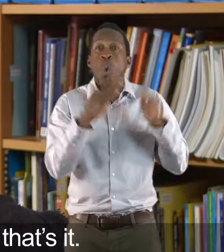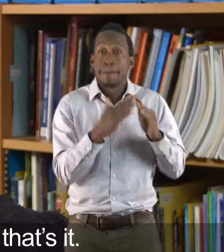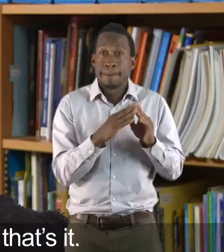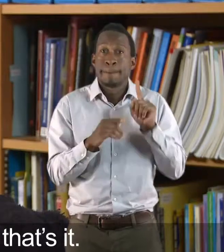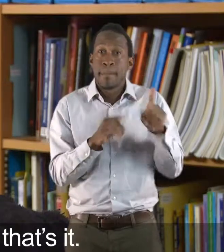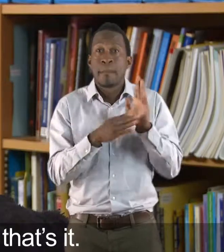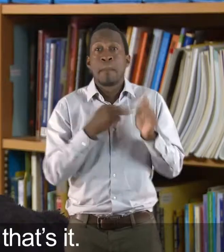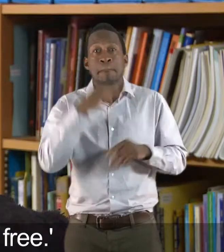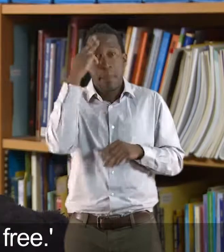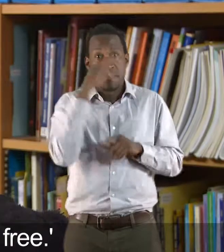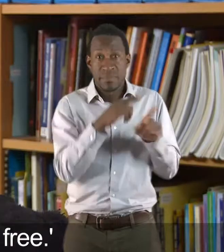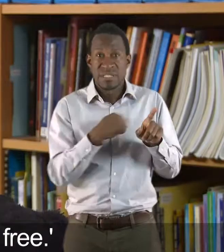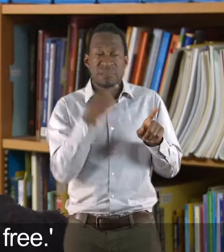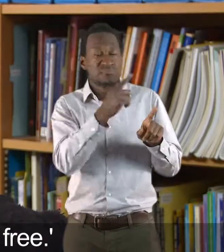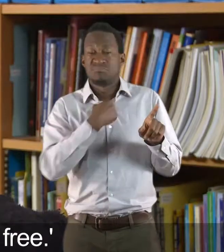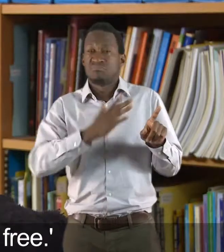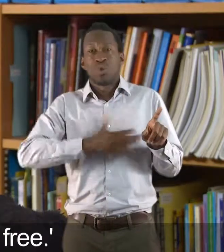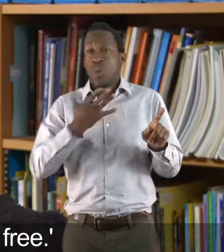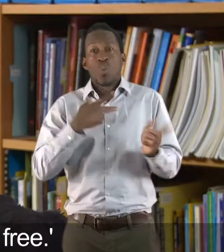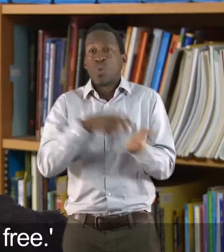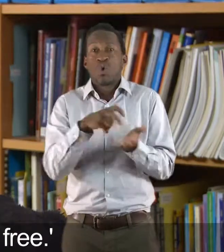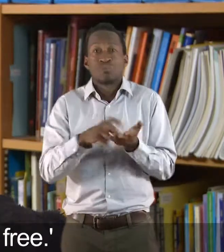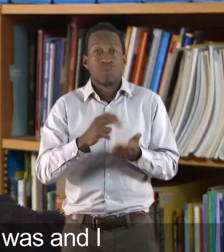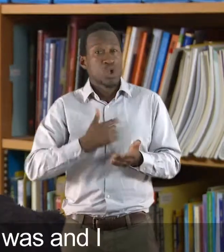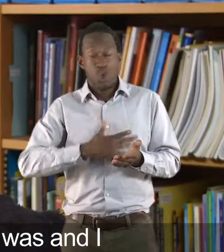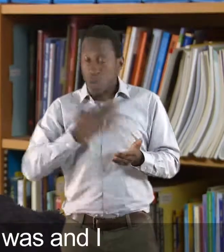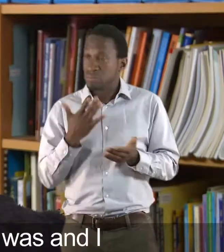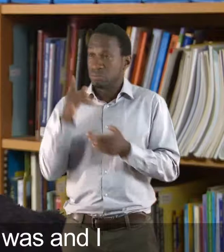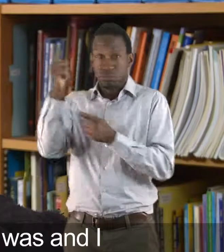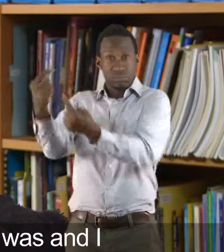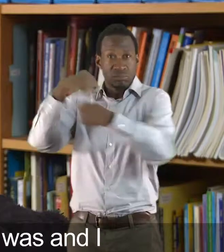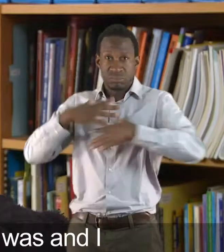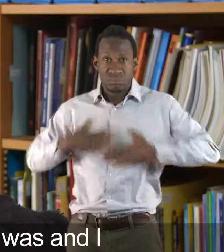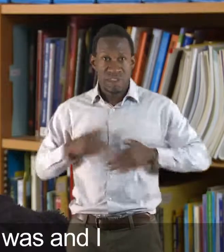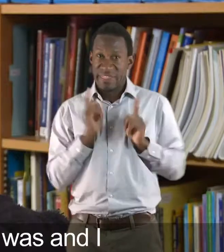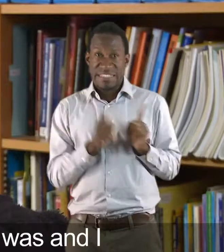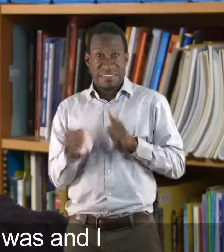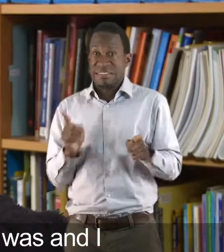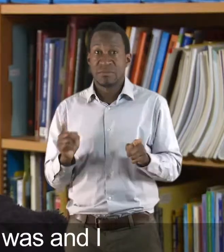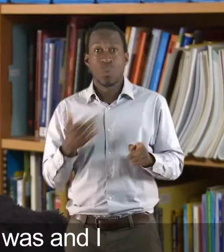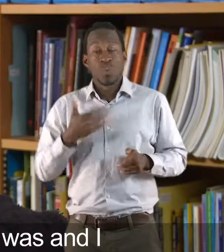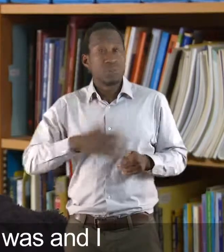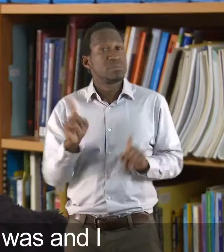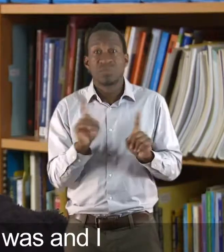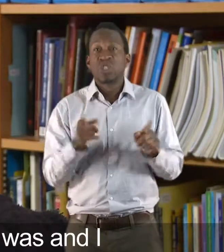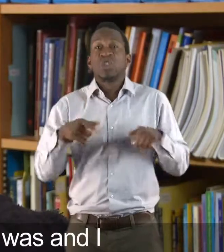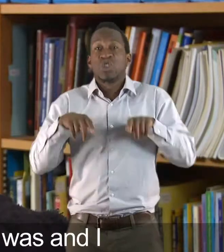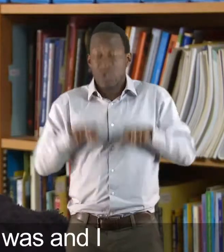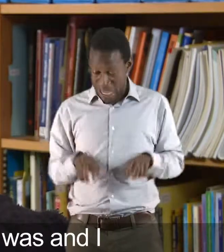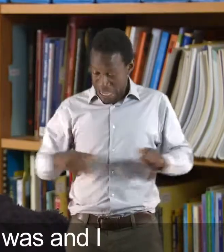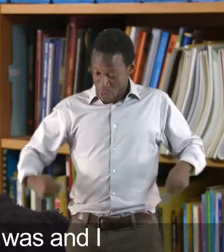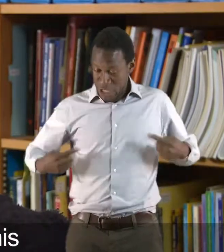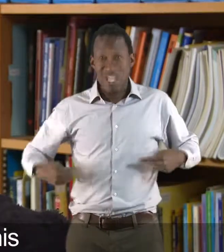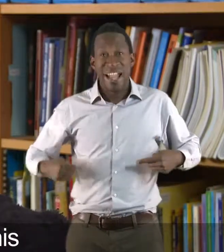And that's it. I want a chair. I want to be free. And that was the end of... I think it was... And I must have went to my